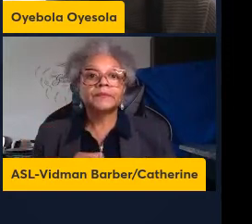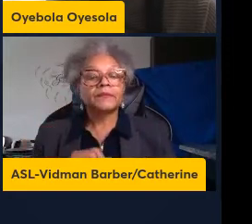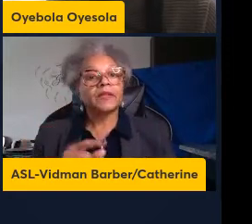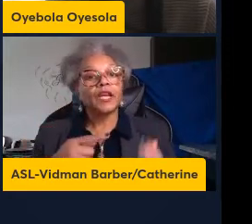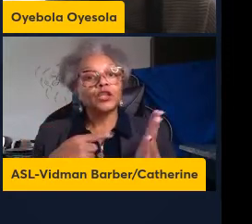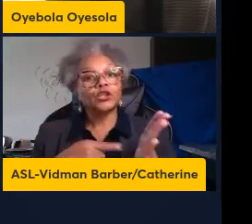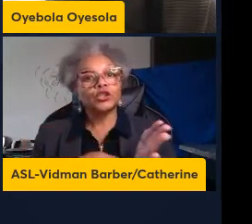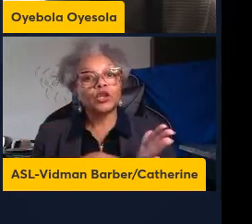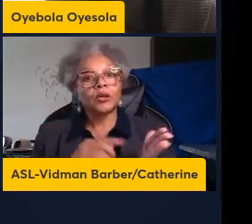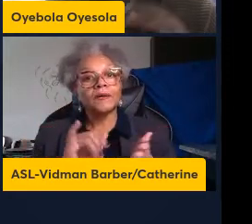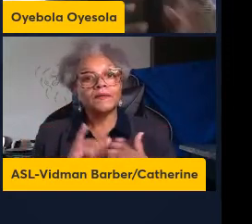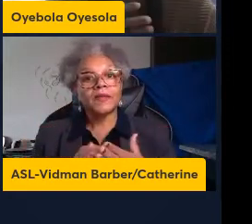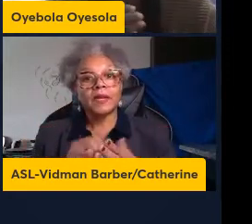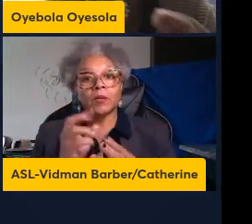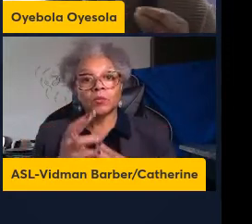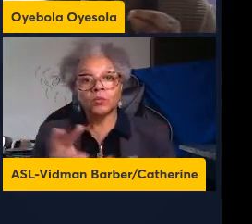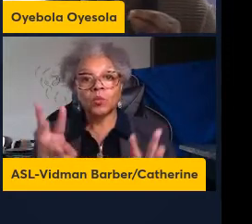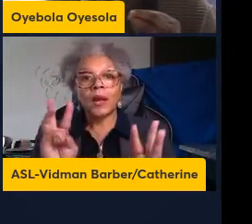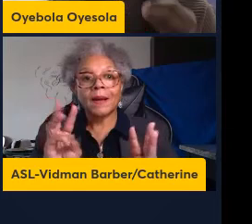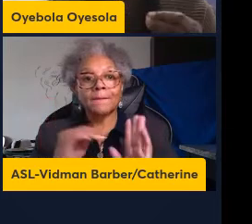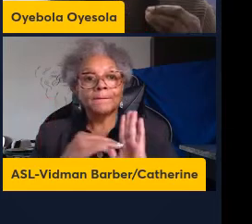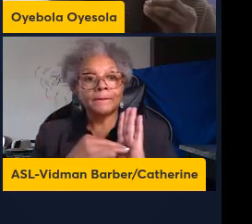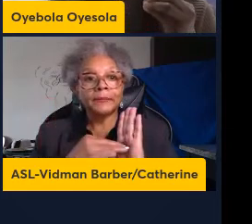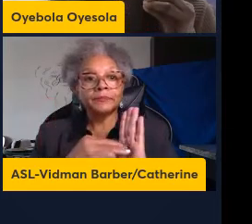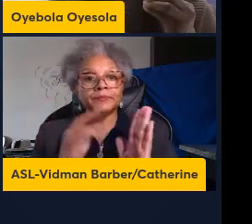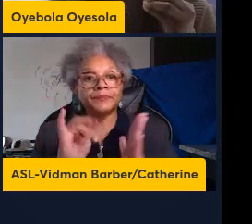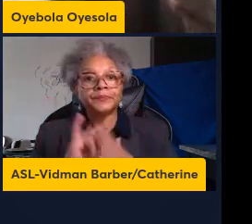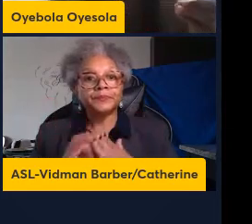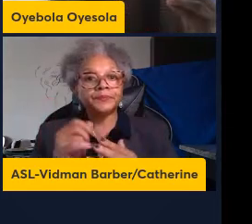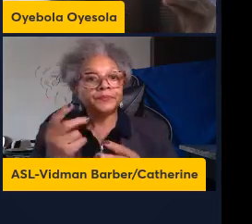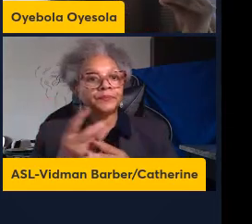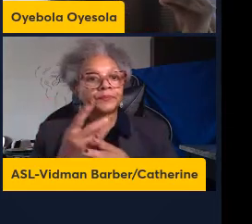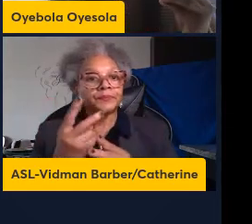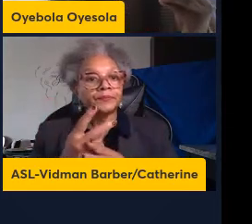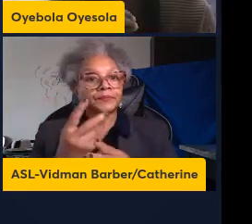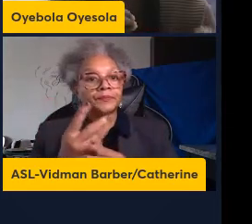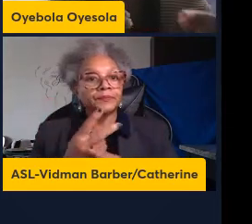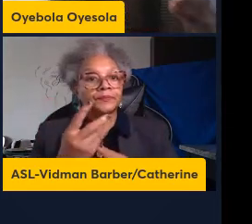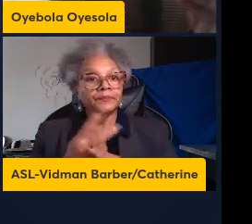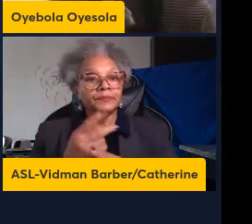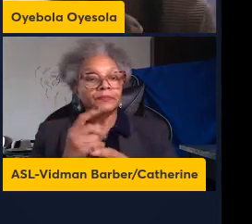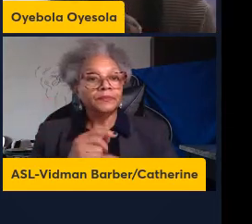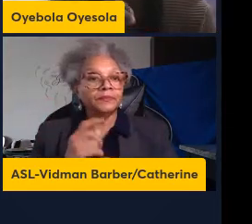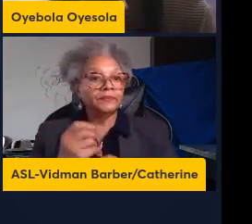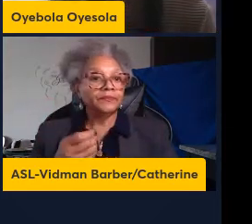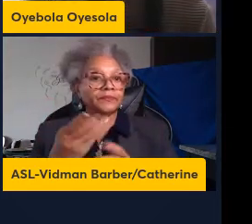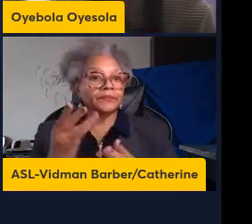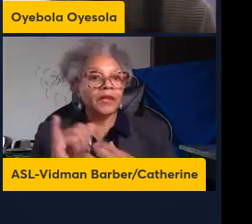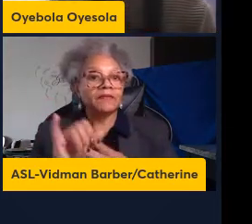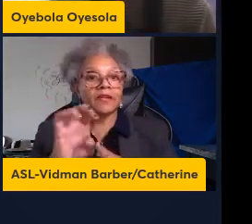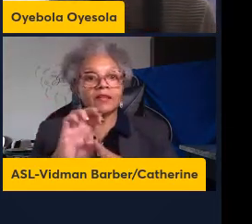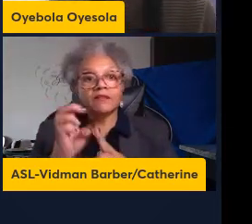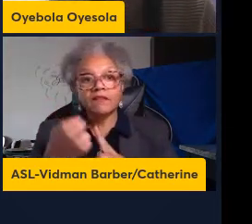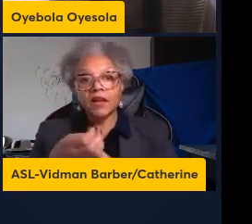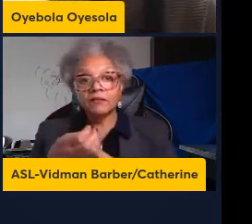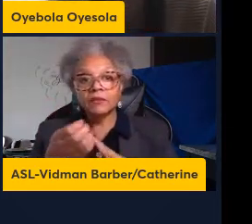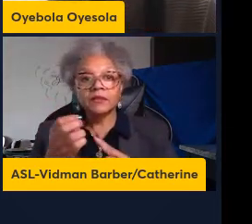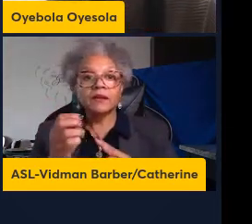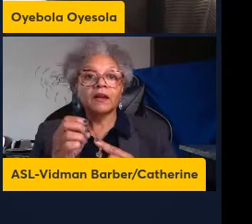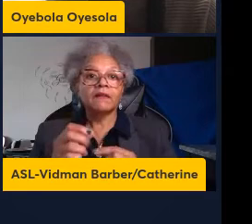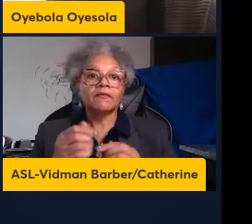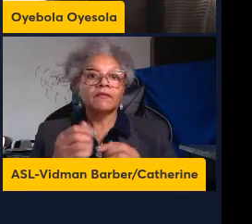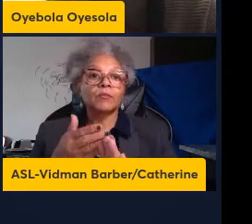this rewarding model trying to figure out what's the contribution of the environment versus host genetic